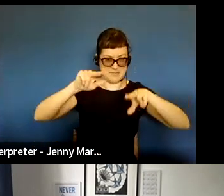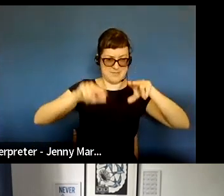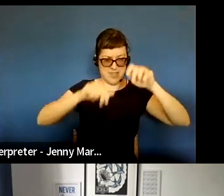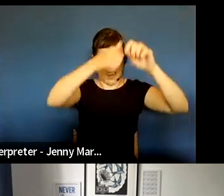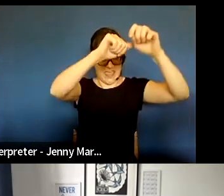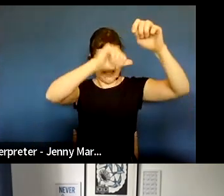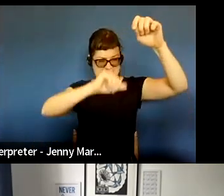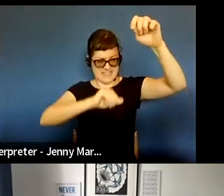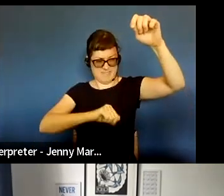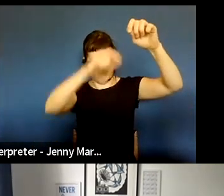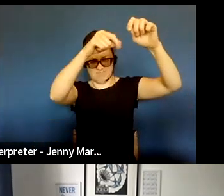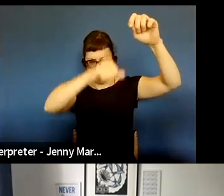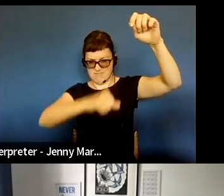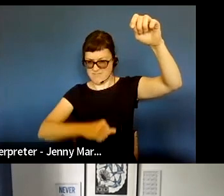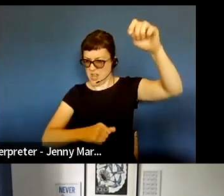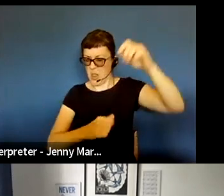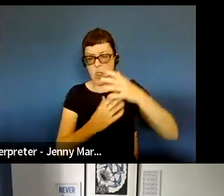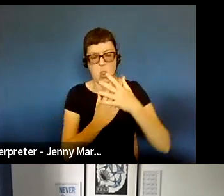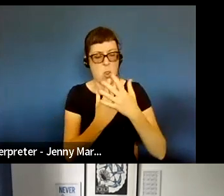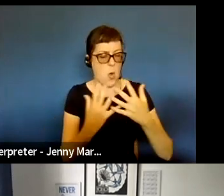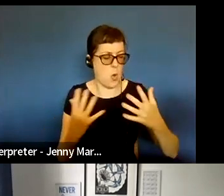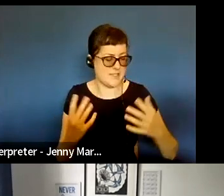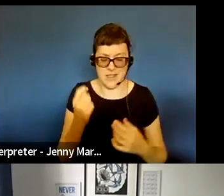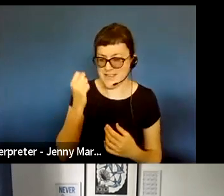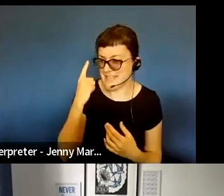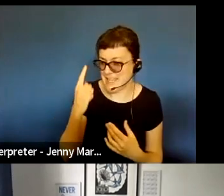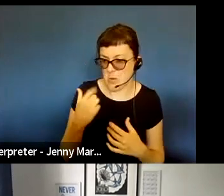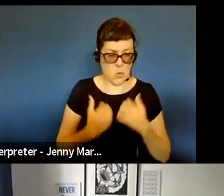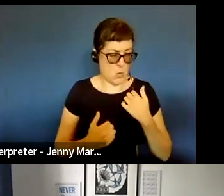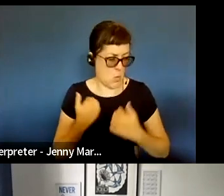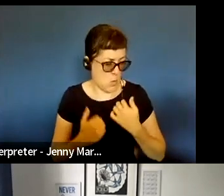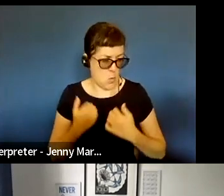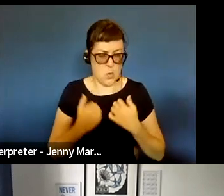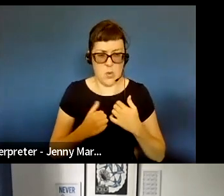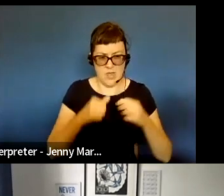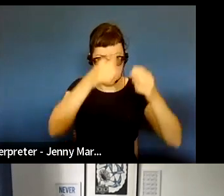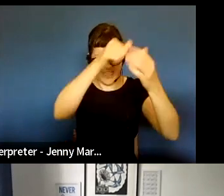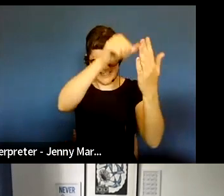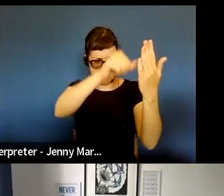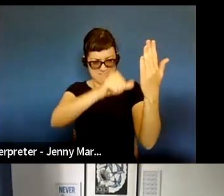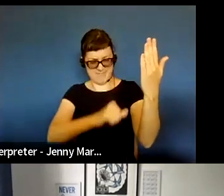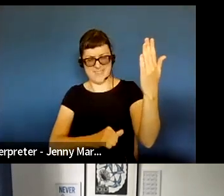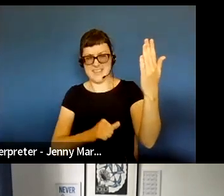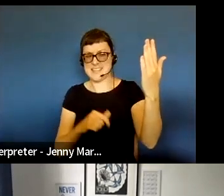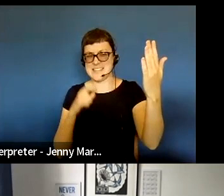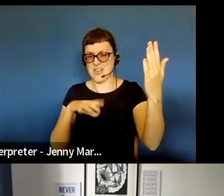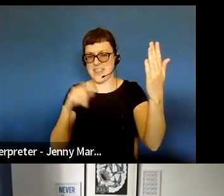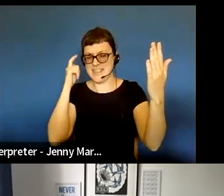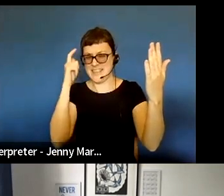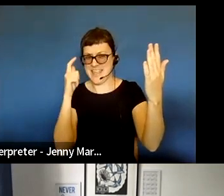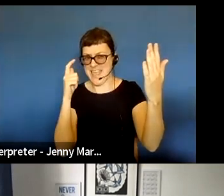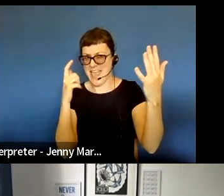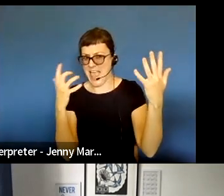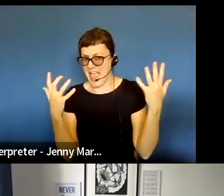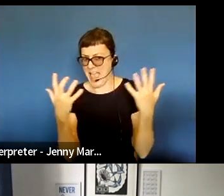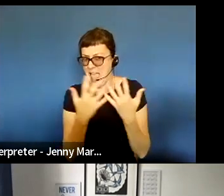a long list that it's full of brimming with ideas and excitement and you start to wonder how do you ever